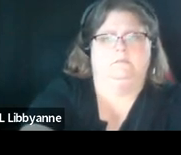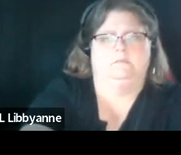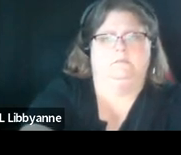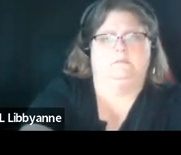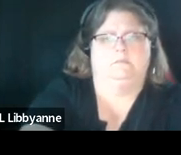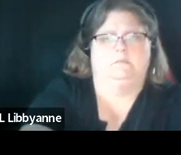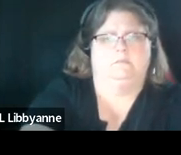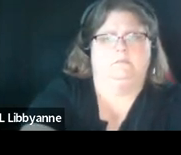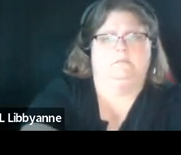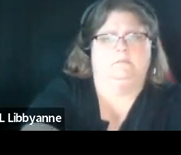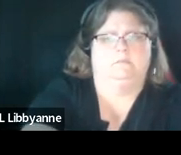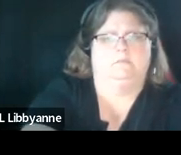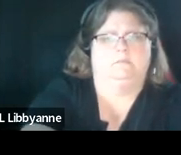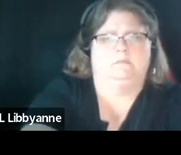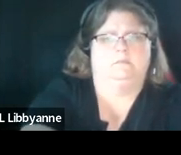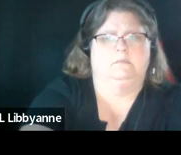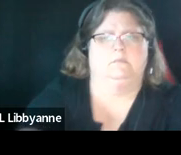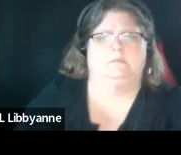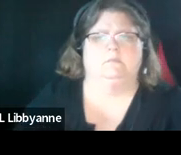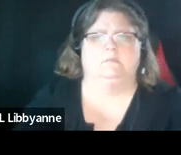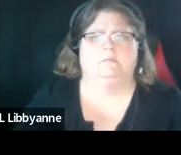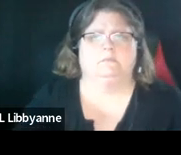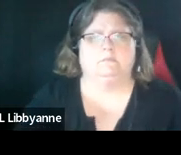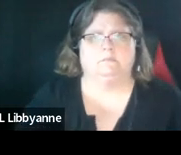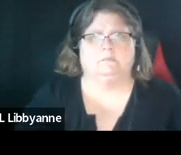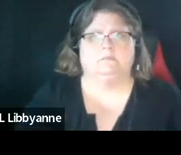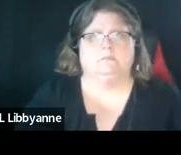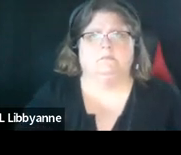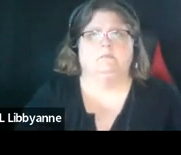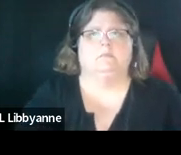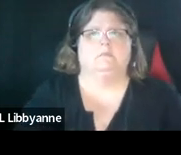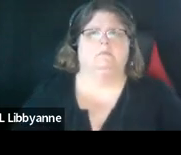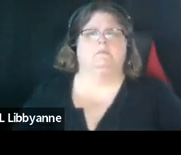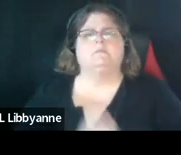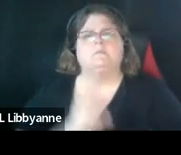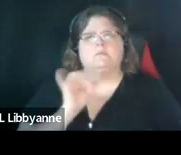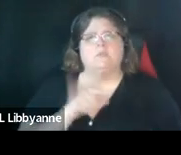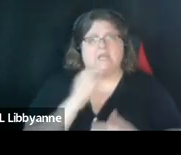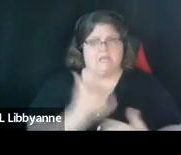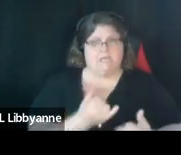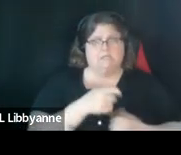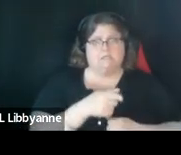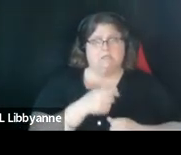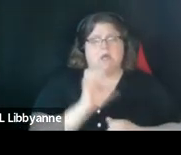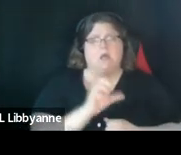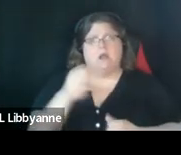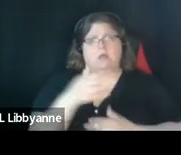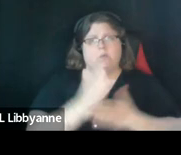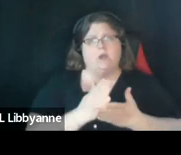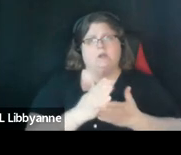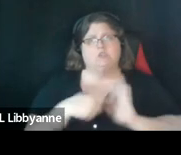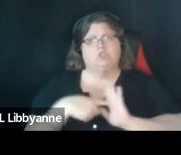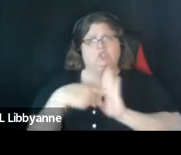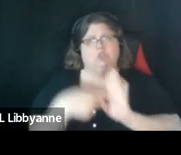okay again and jeff i may just say this um and other pieces show that the the feedback we have